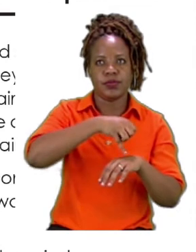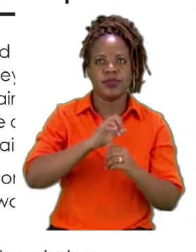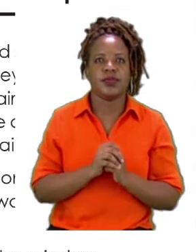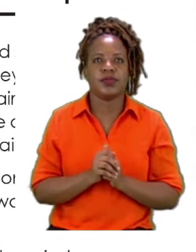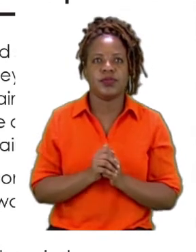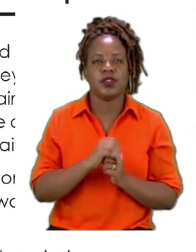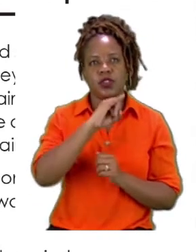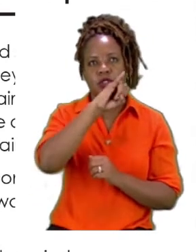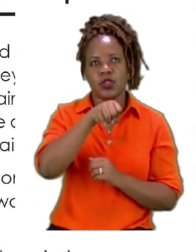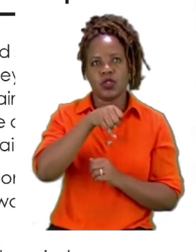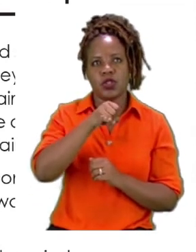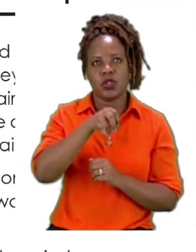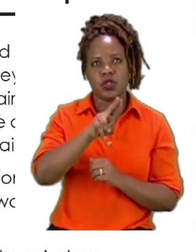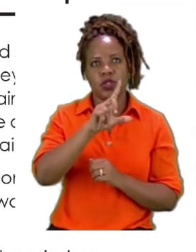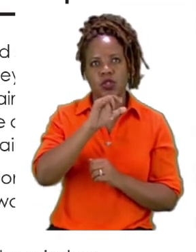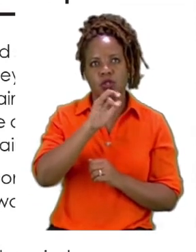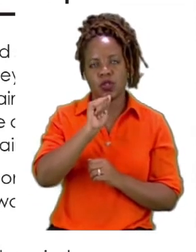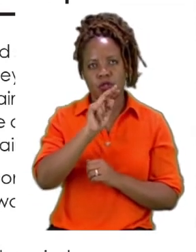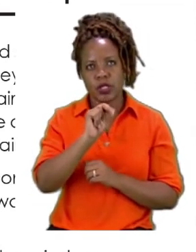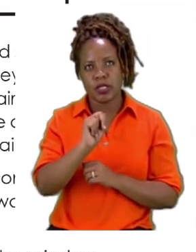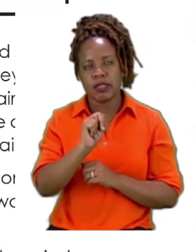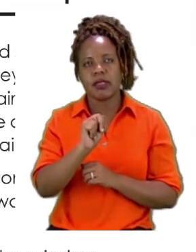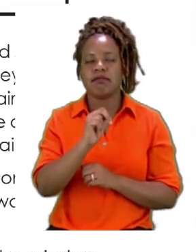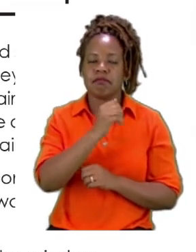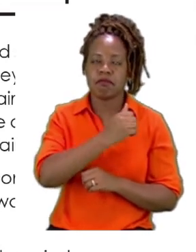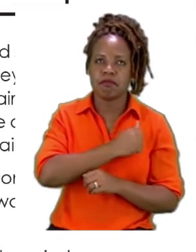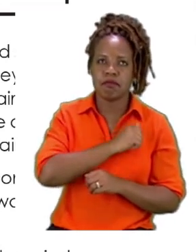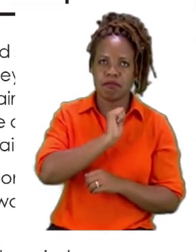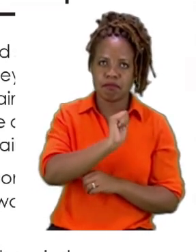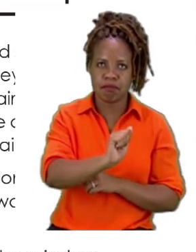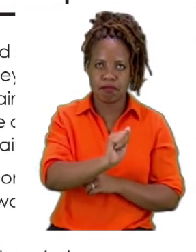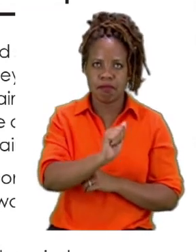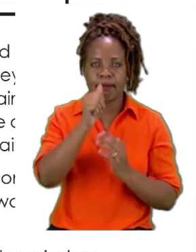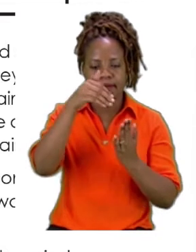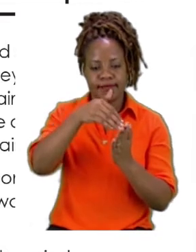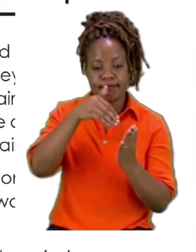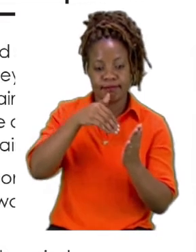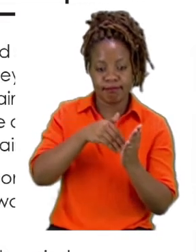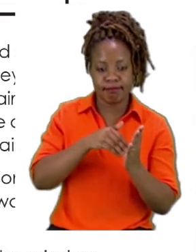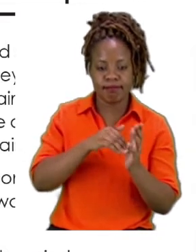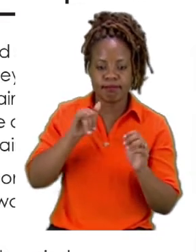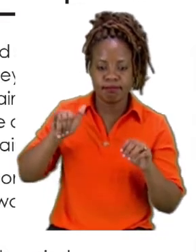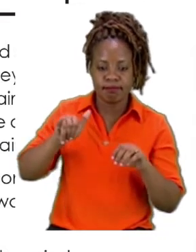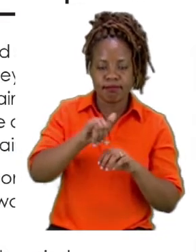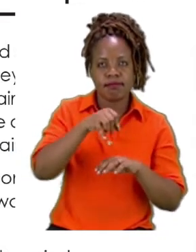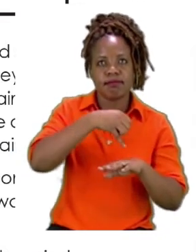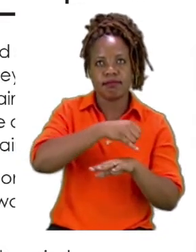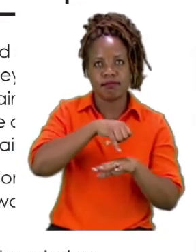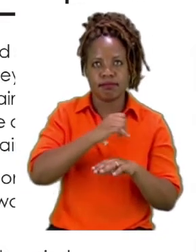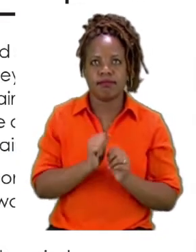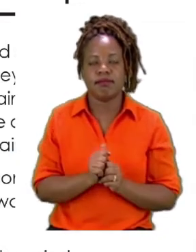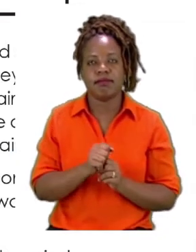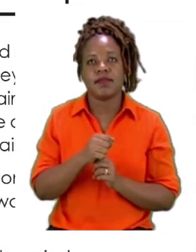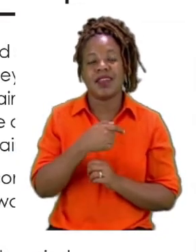Juliana and her mother arrived at the airport. Her brother and